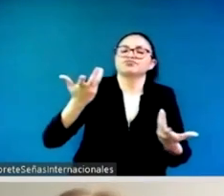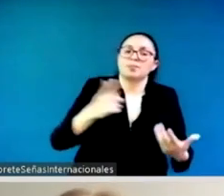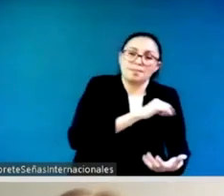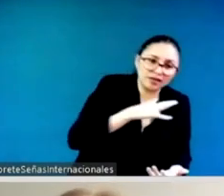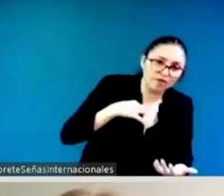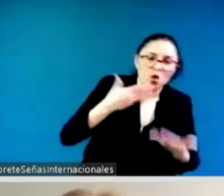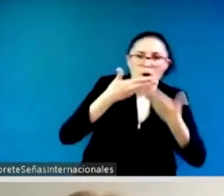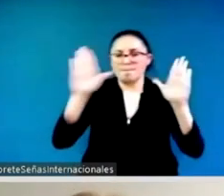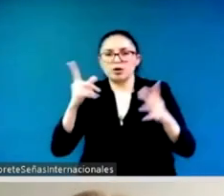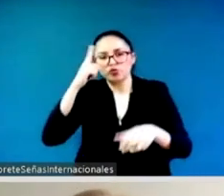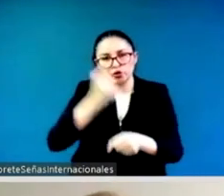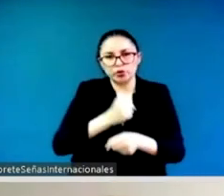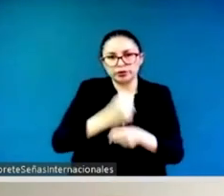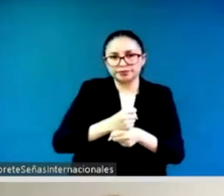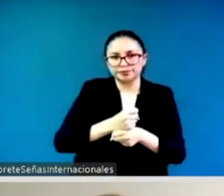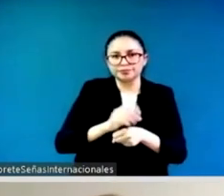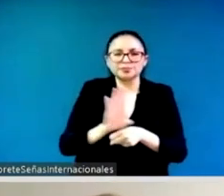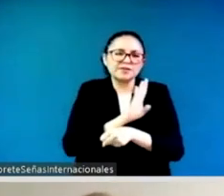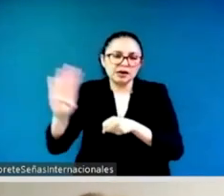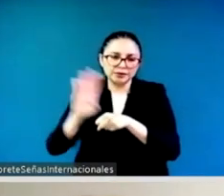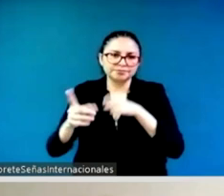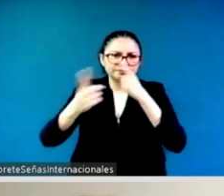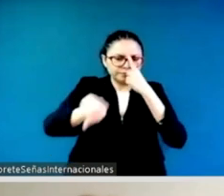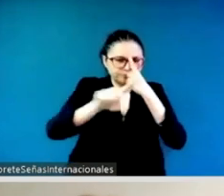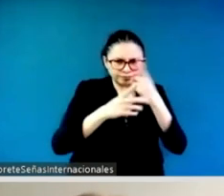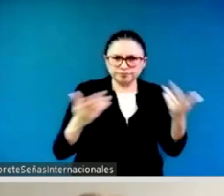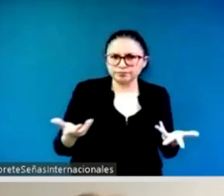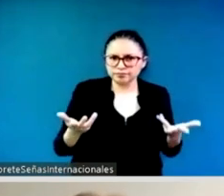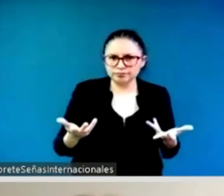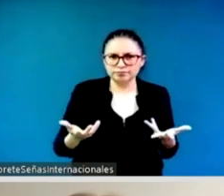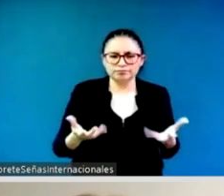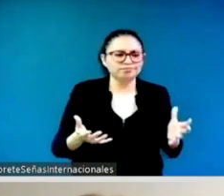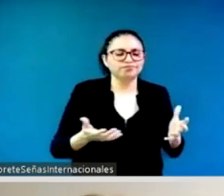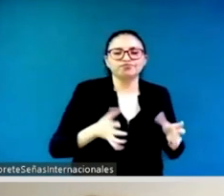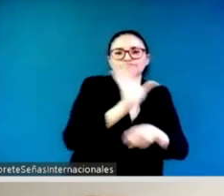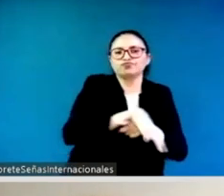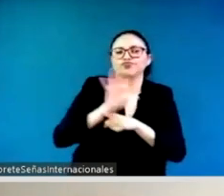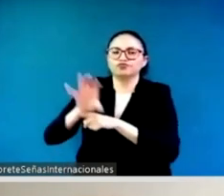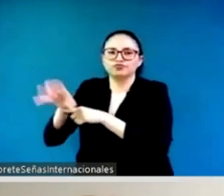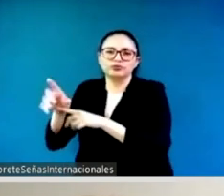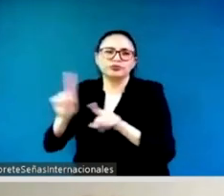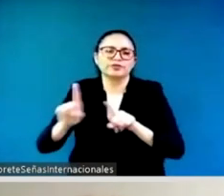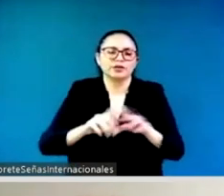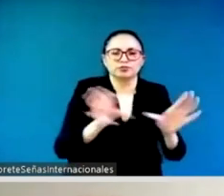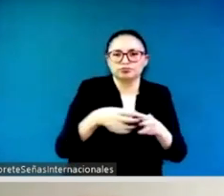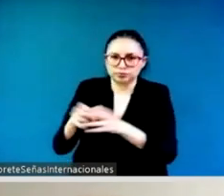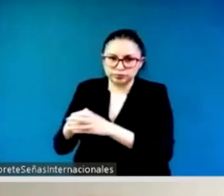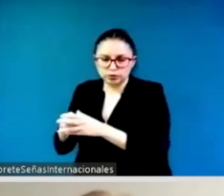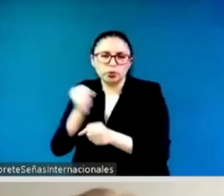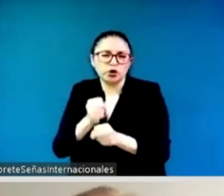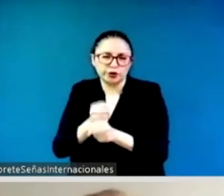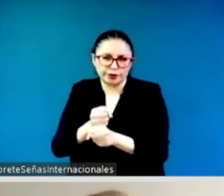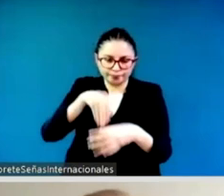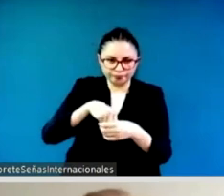uh here in my environment that really take women leadership and feminist leadership seriously um it's